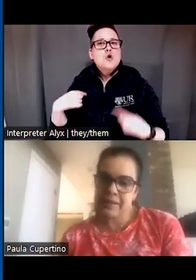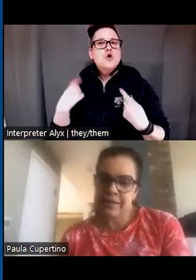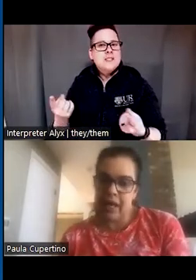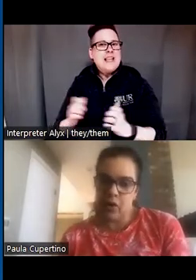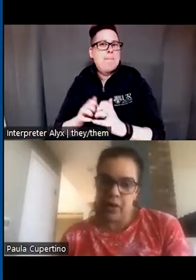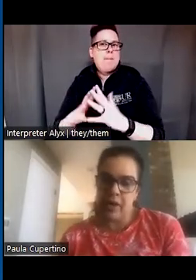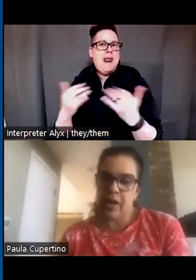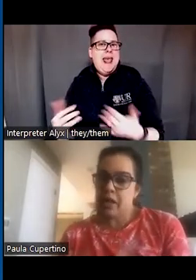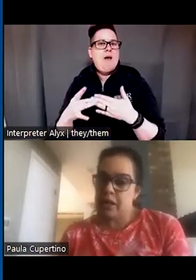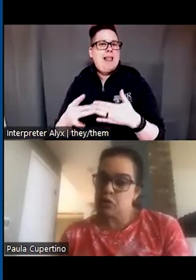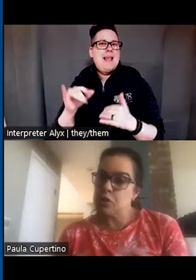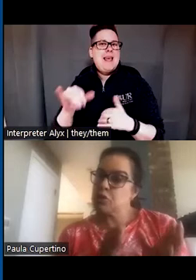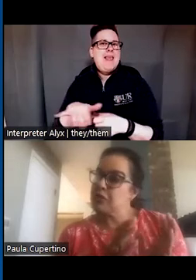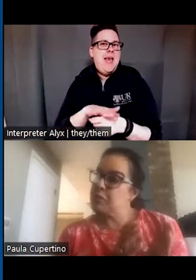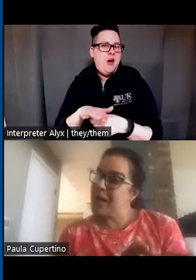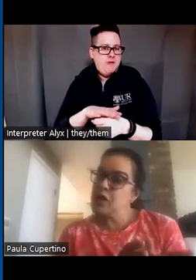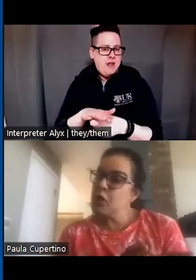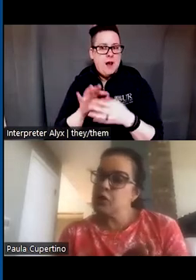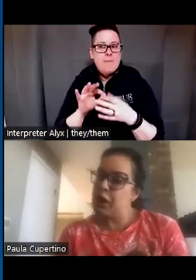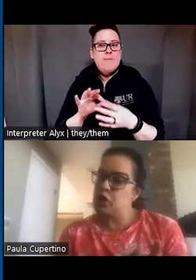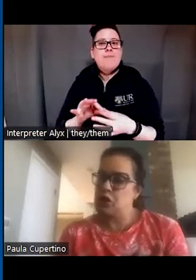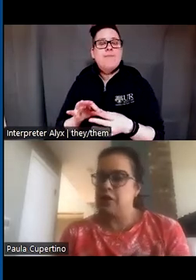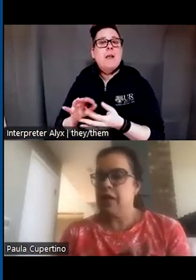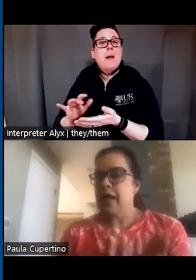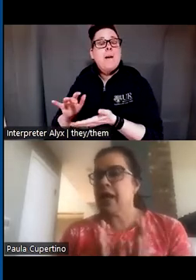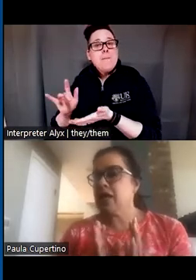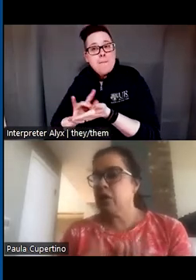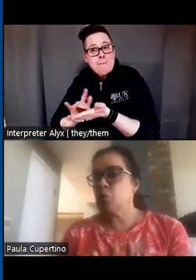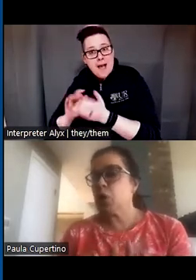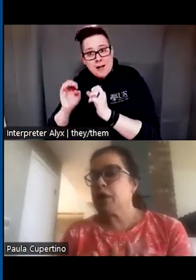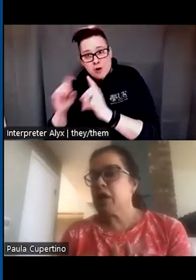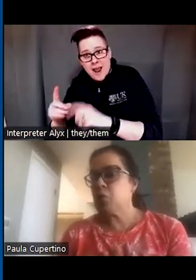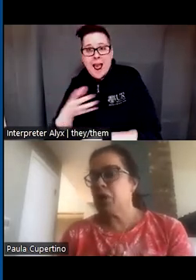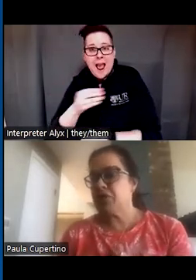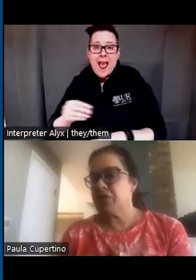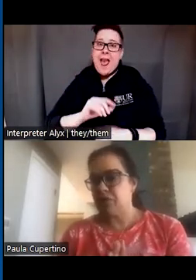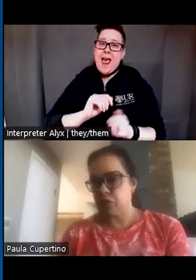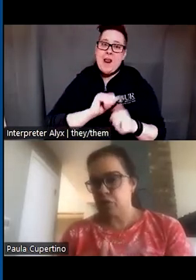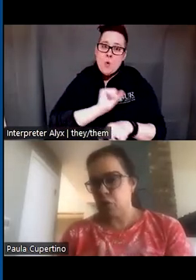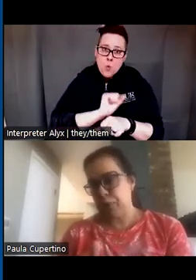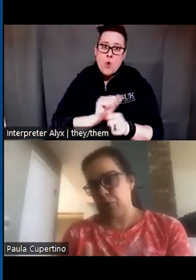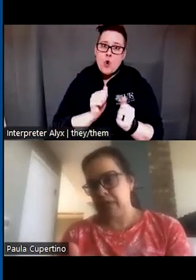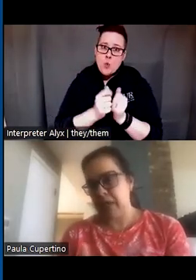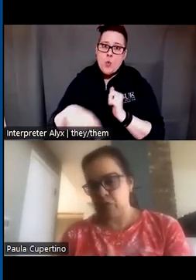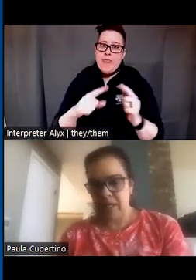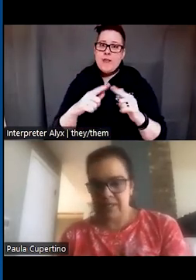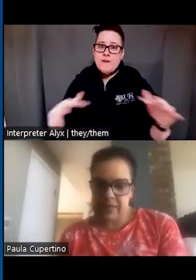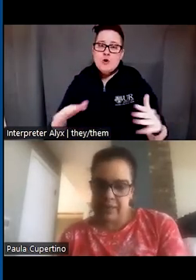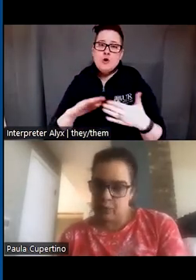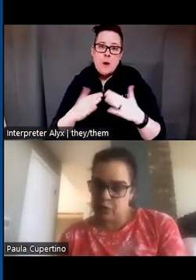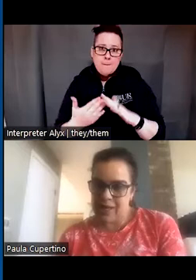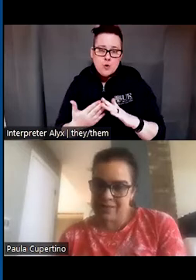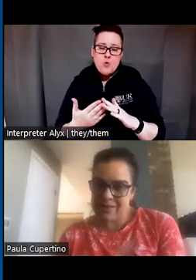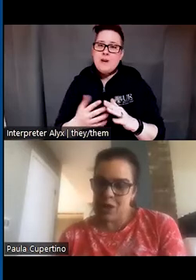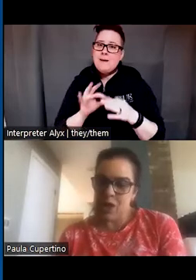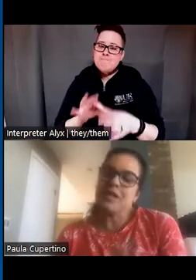in this area, in terms of the medical education and in working with diverse community addressing the